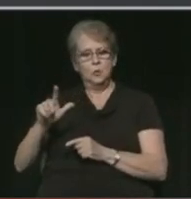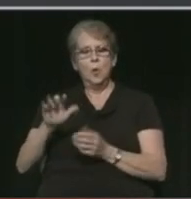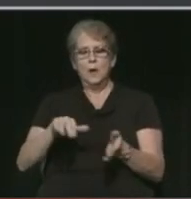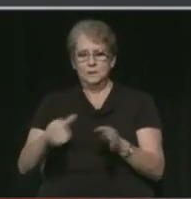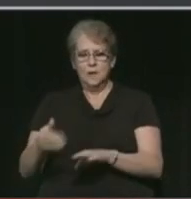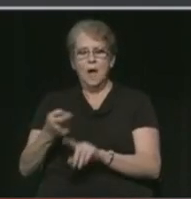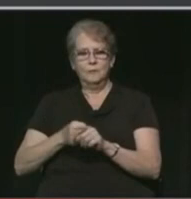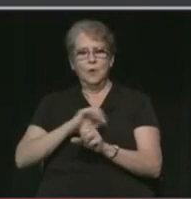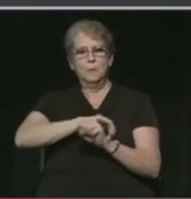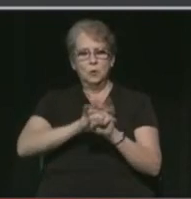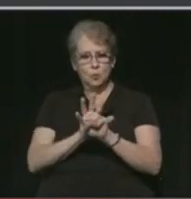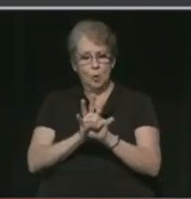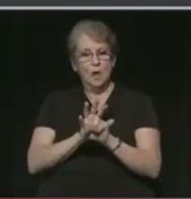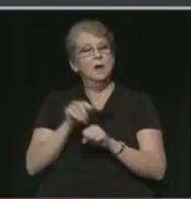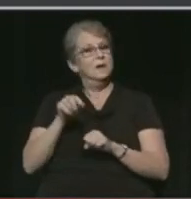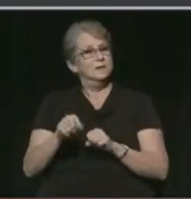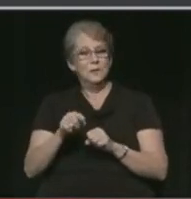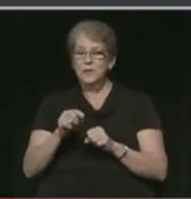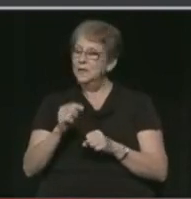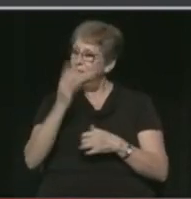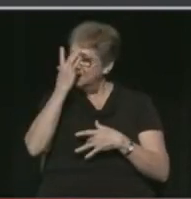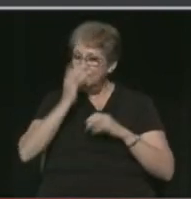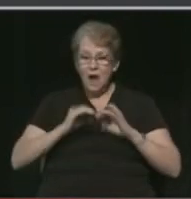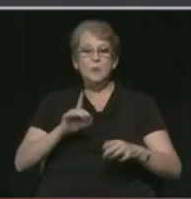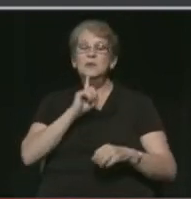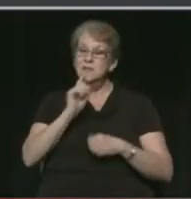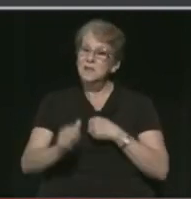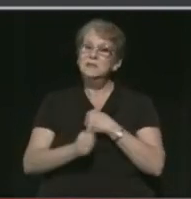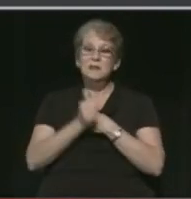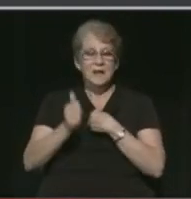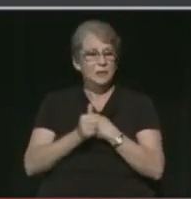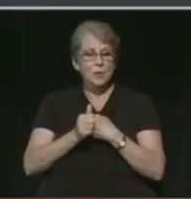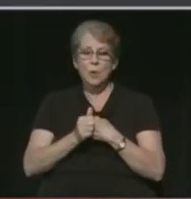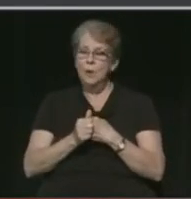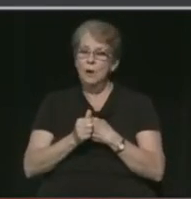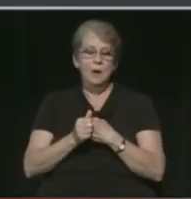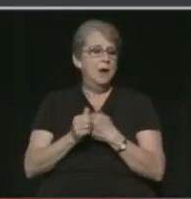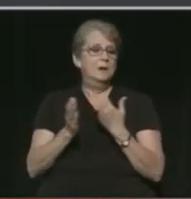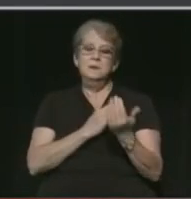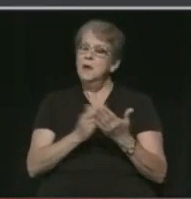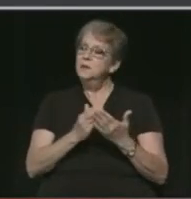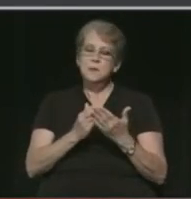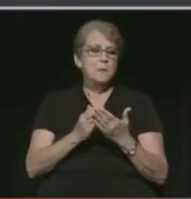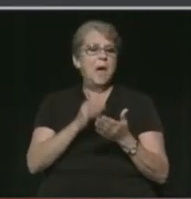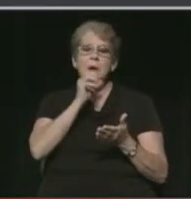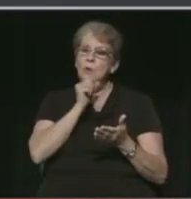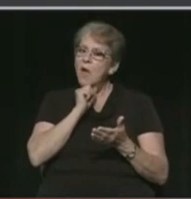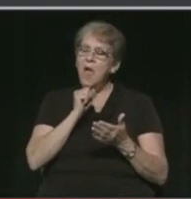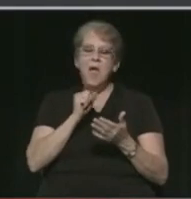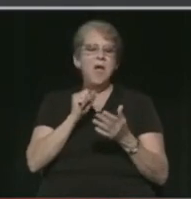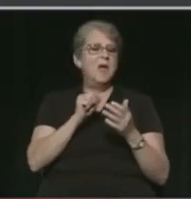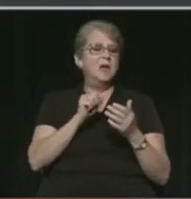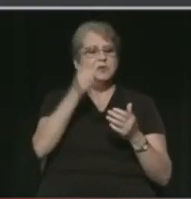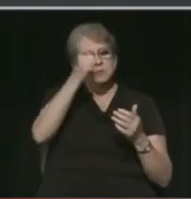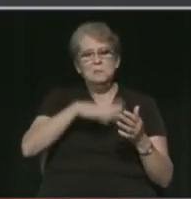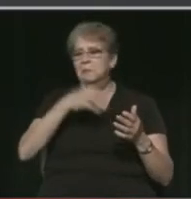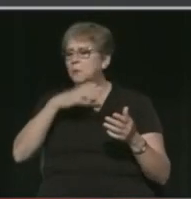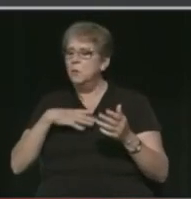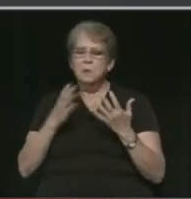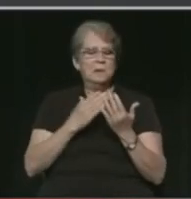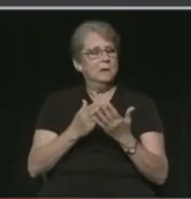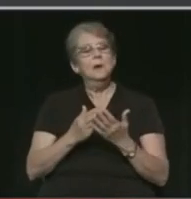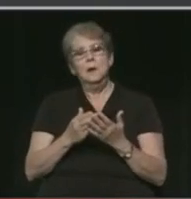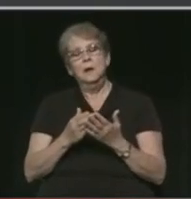coronavirus. So this virus is lethal and indiscriminate in terms of the data that we have to prove how it's affecting